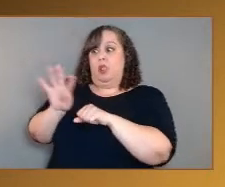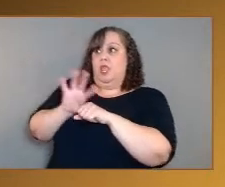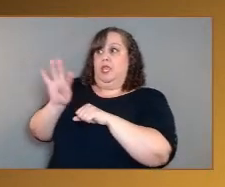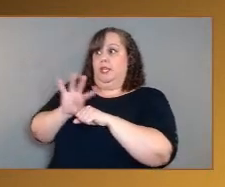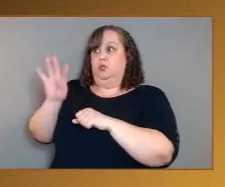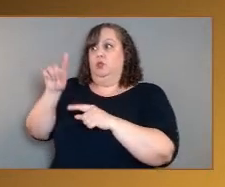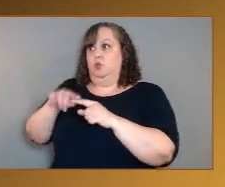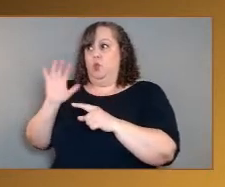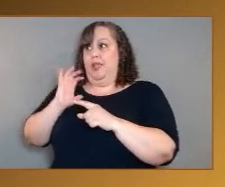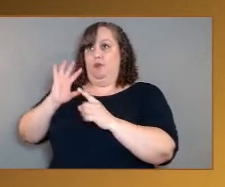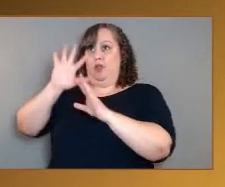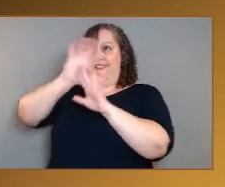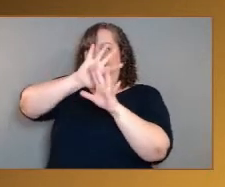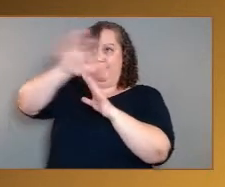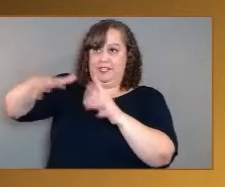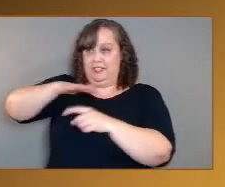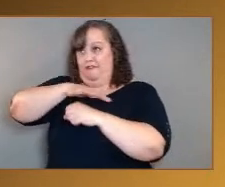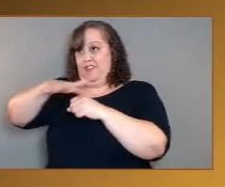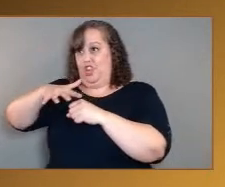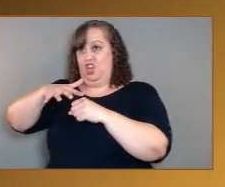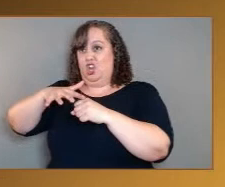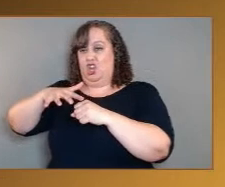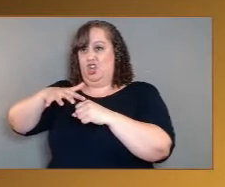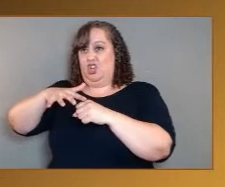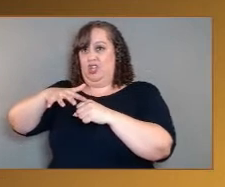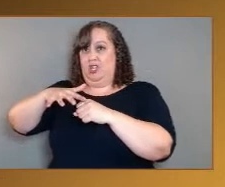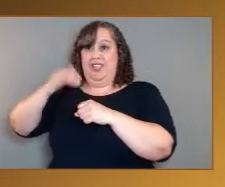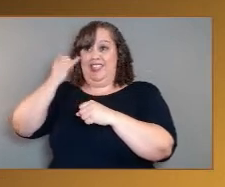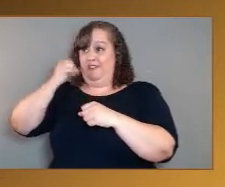Good to know. All right.